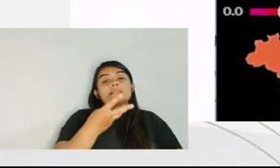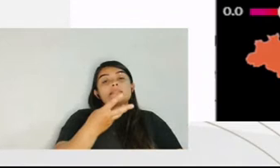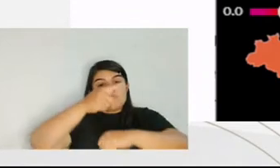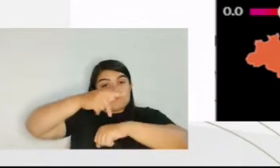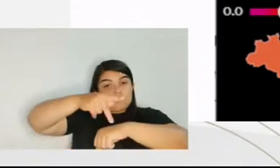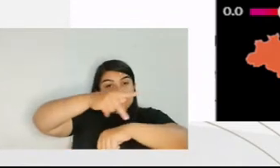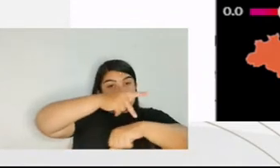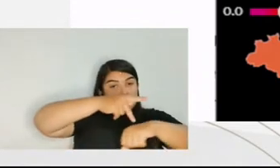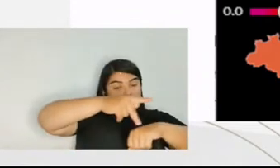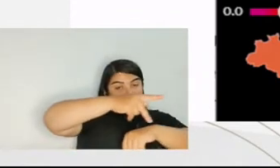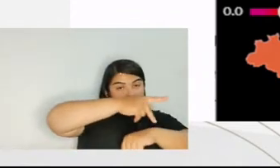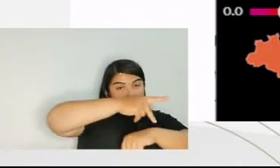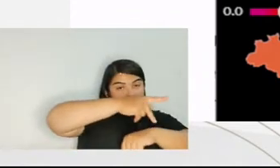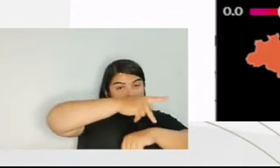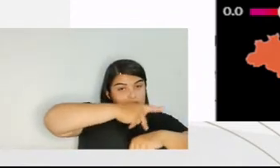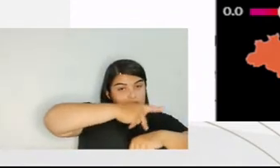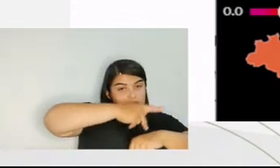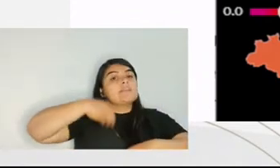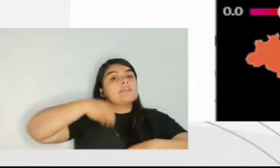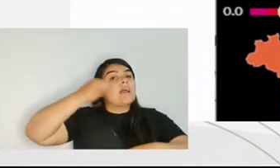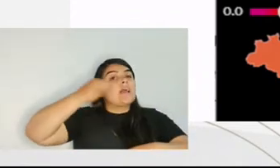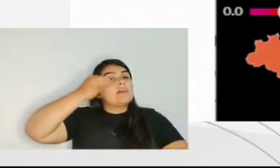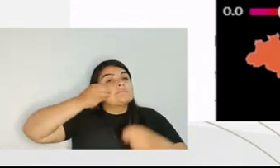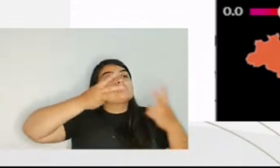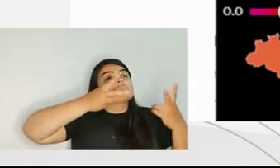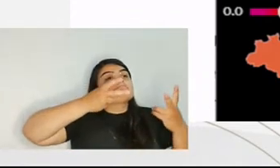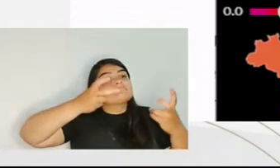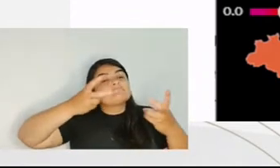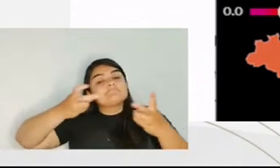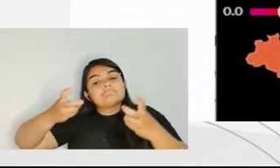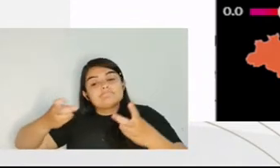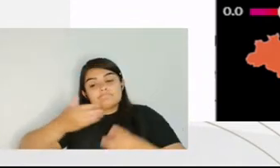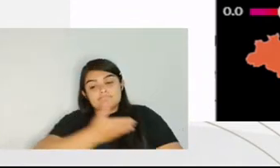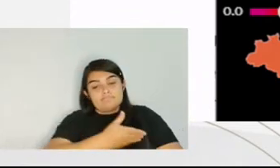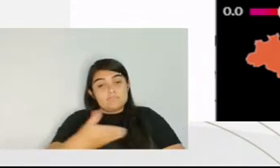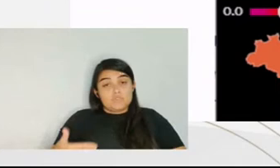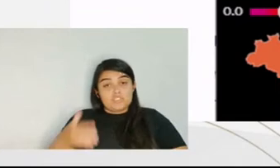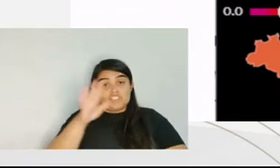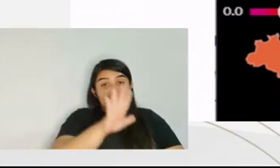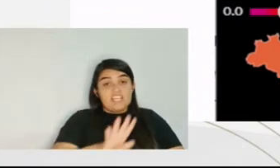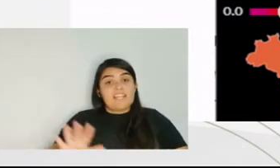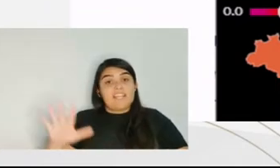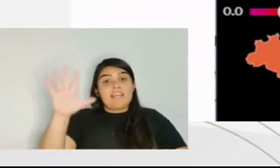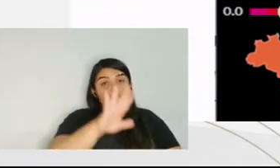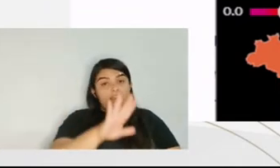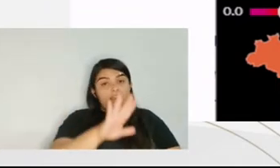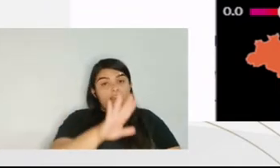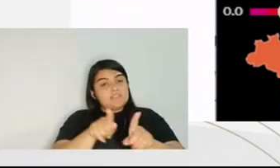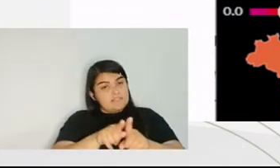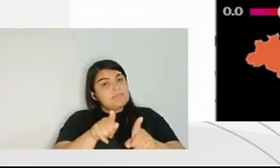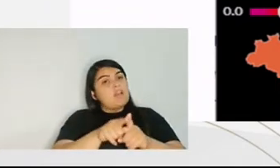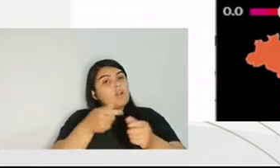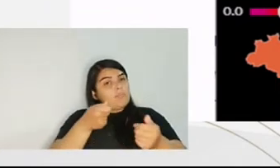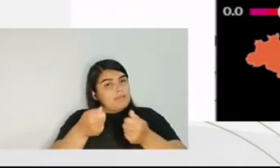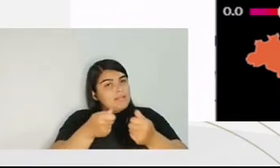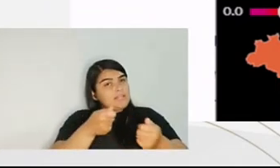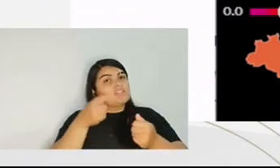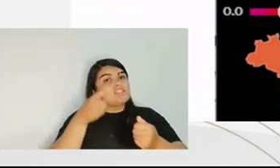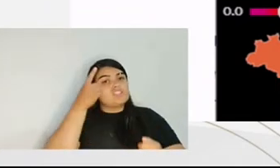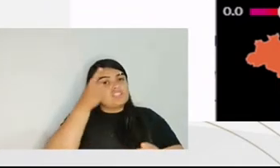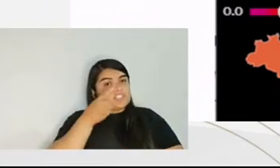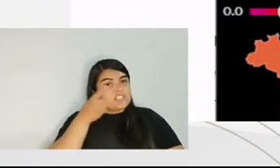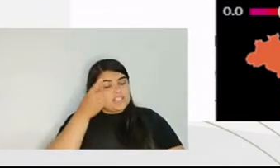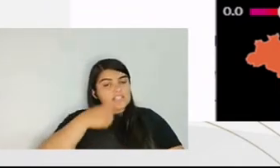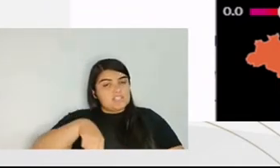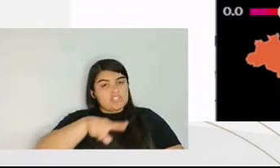analyzes 139 countries with thinking about the general public, but